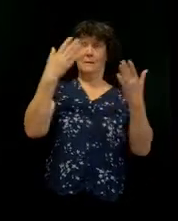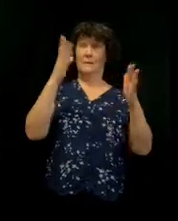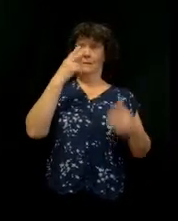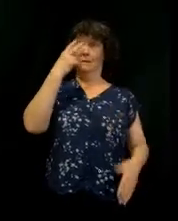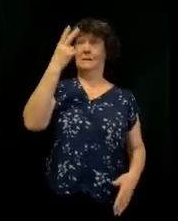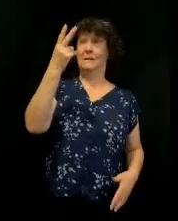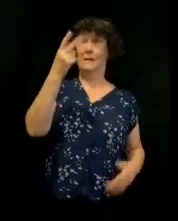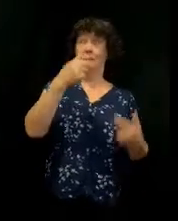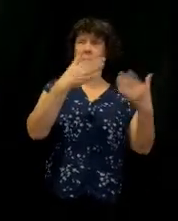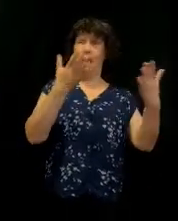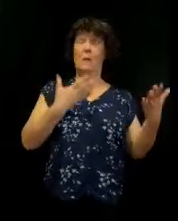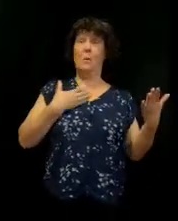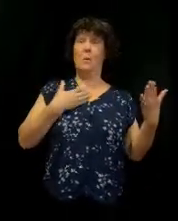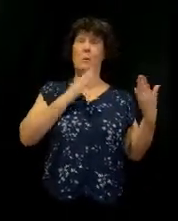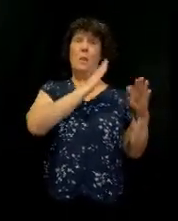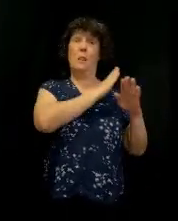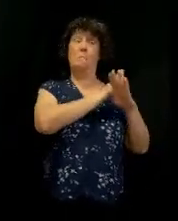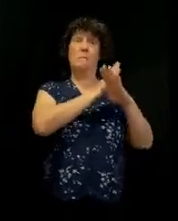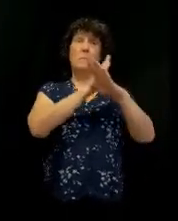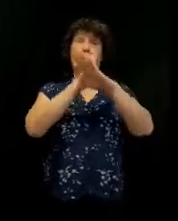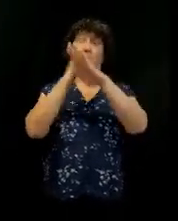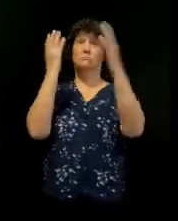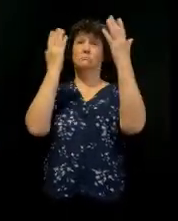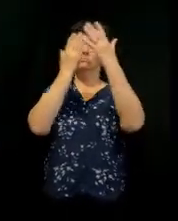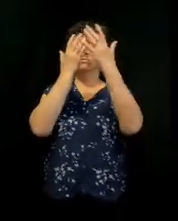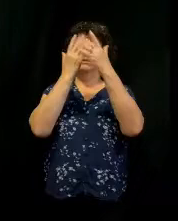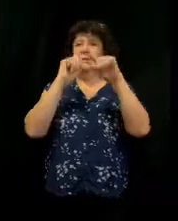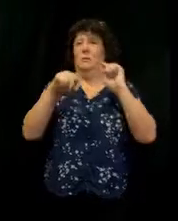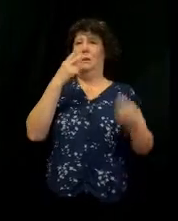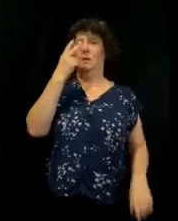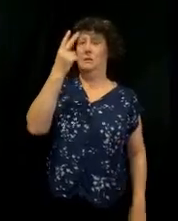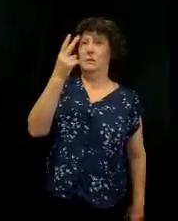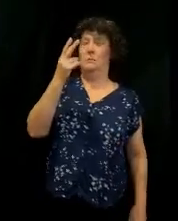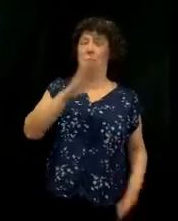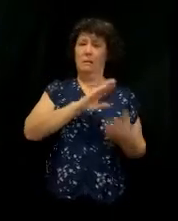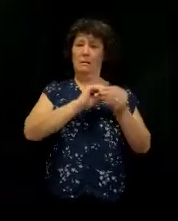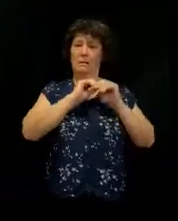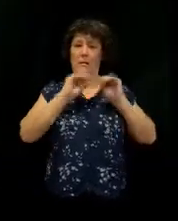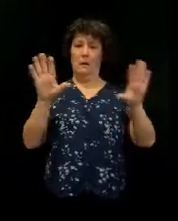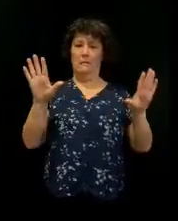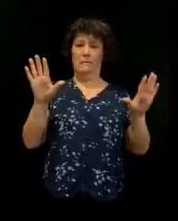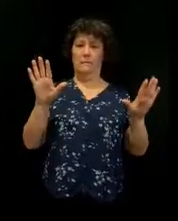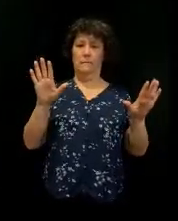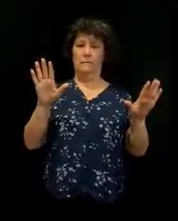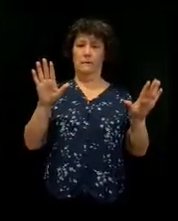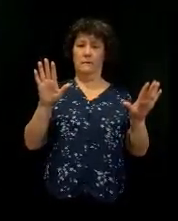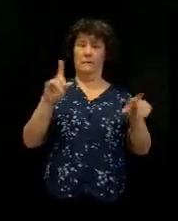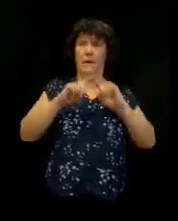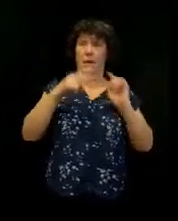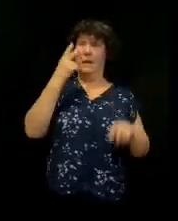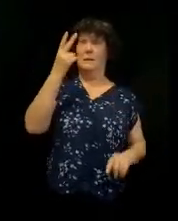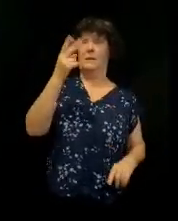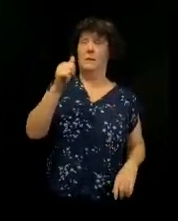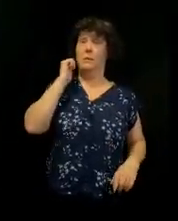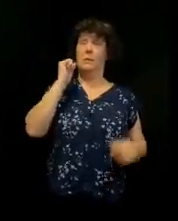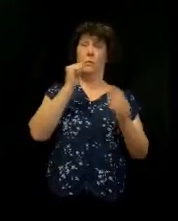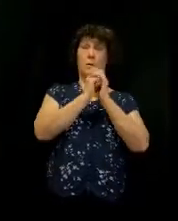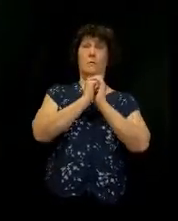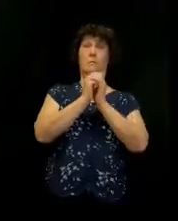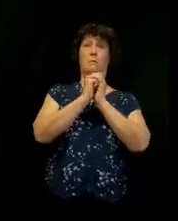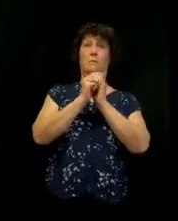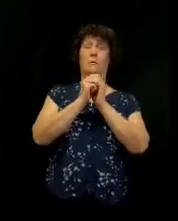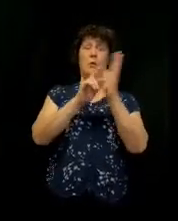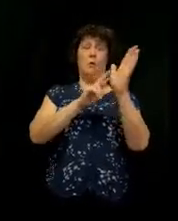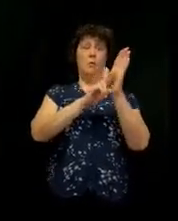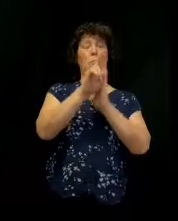the enemy tries to do. tries to fog up your vision. That way you don't see him. Because when I don't see him, I won't worship. In Revelation chapter